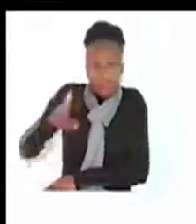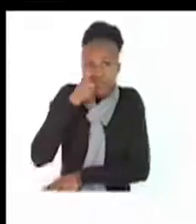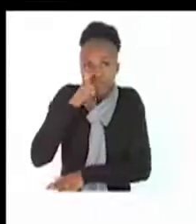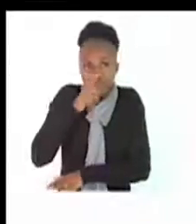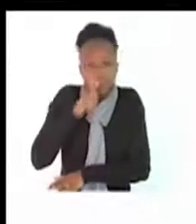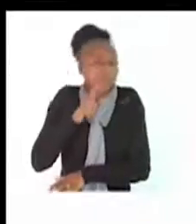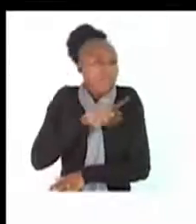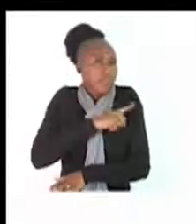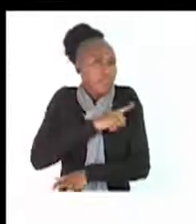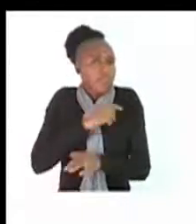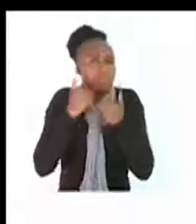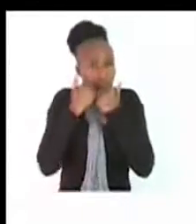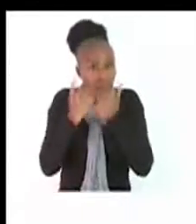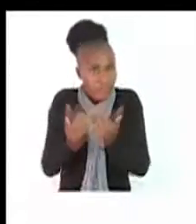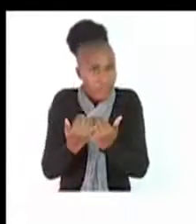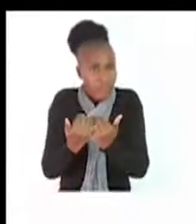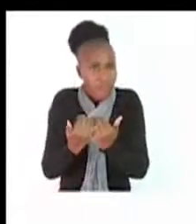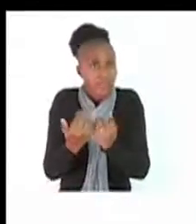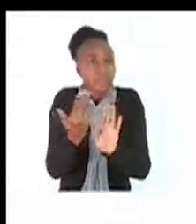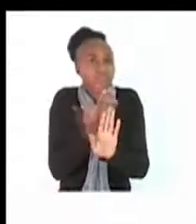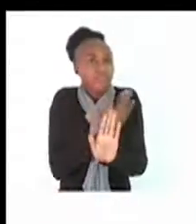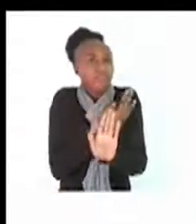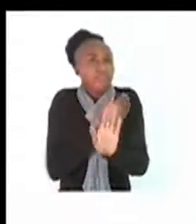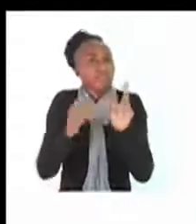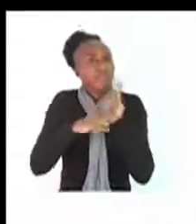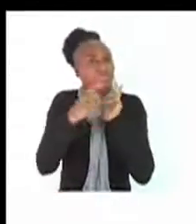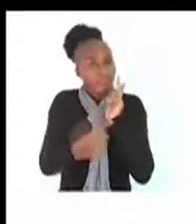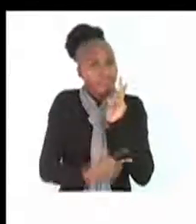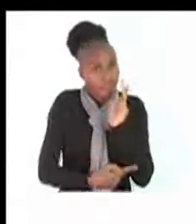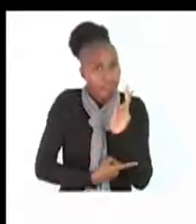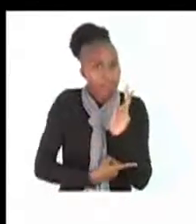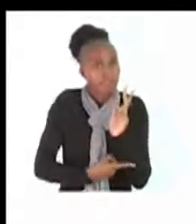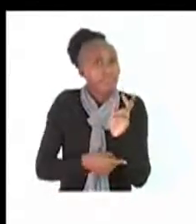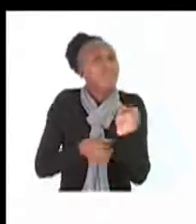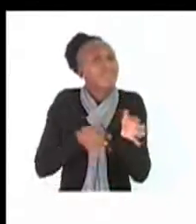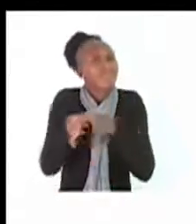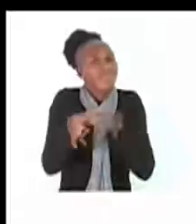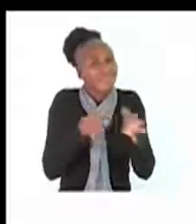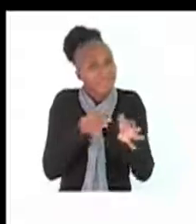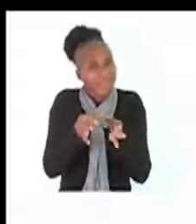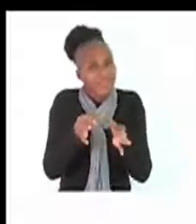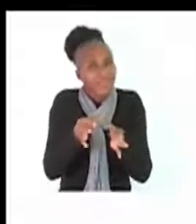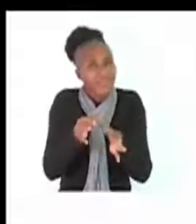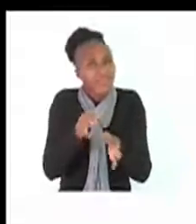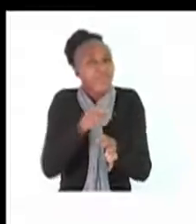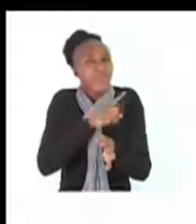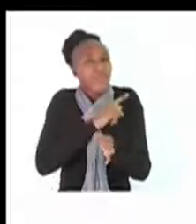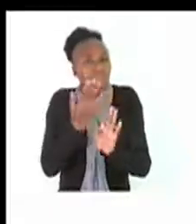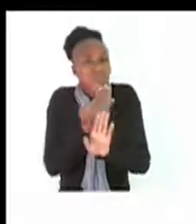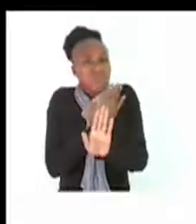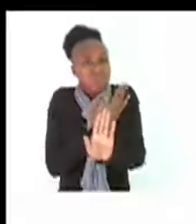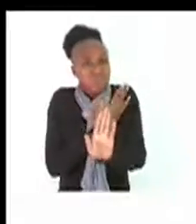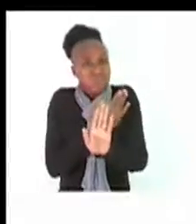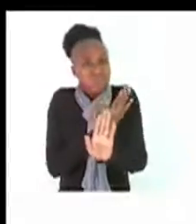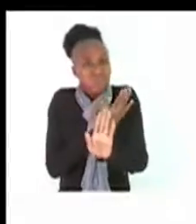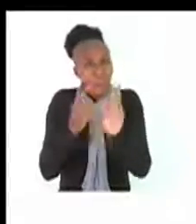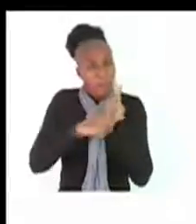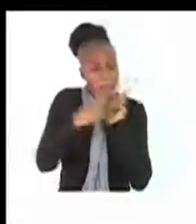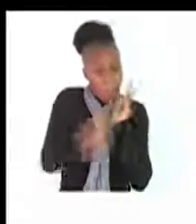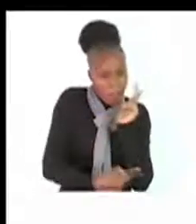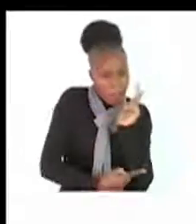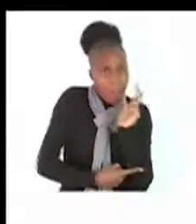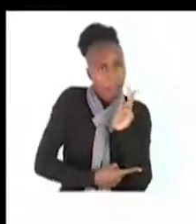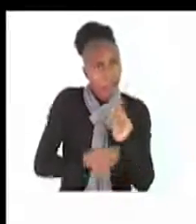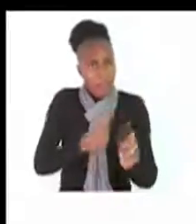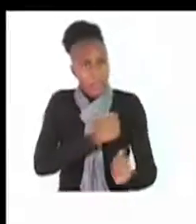to prevent teenage pregnancy. Explain why teenage pregnancy should be prevented both for mother and